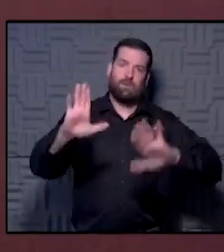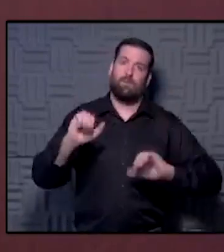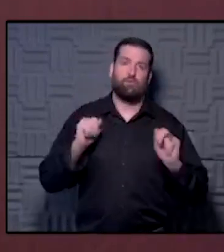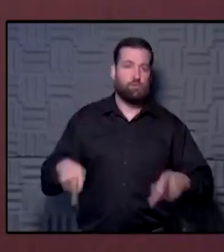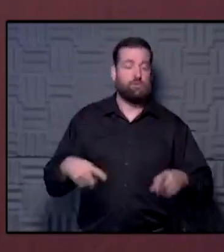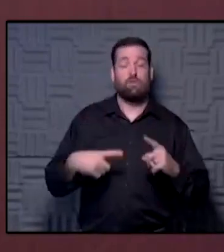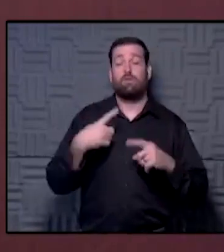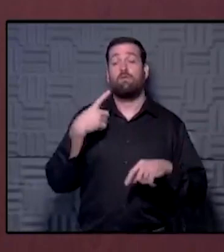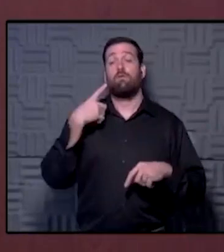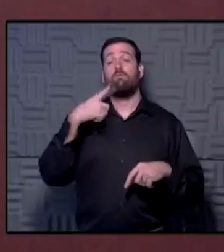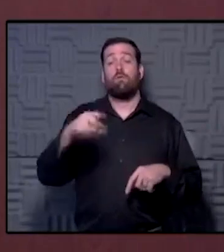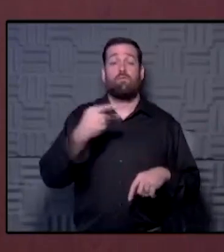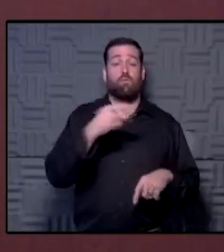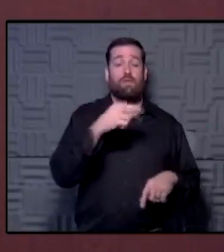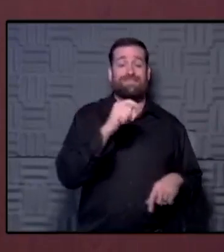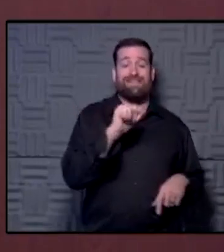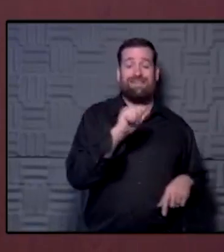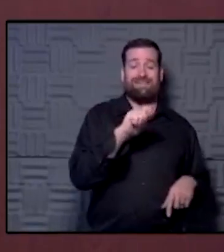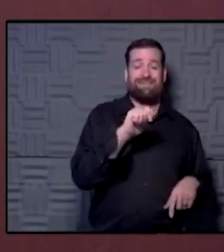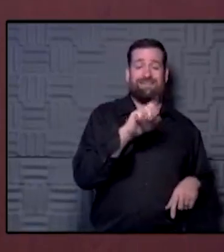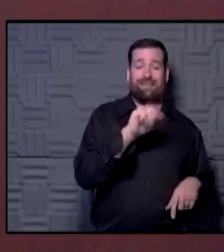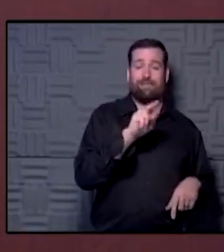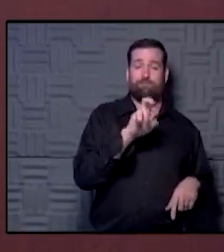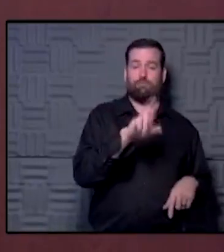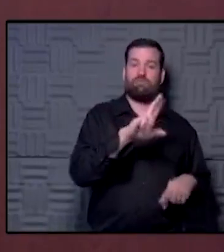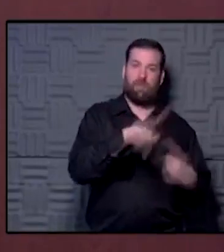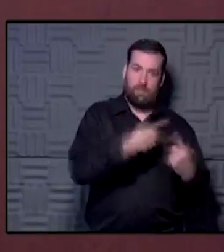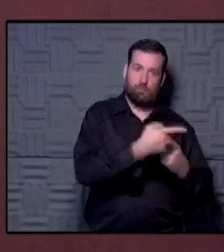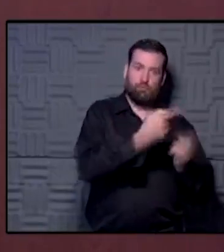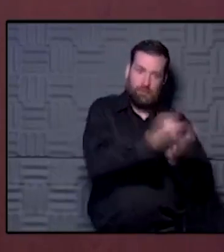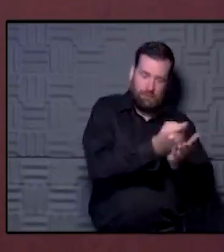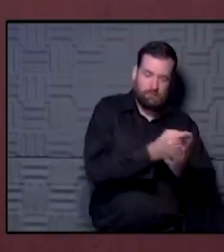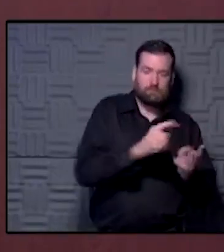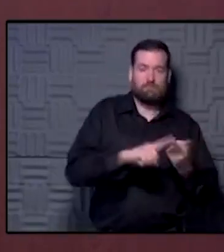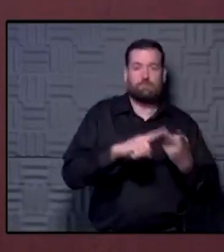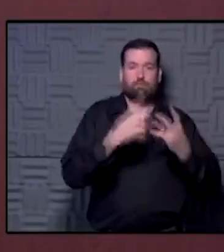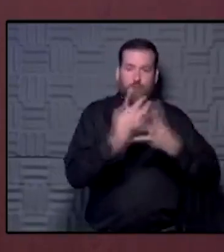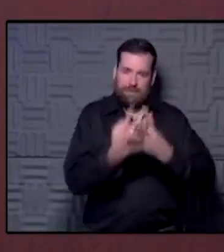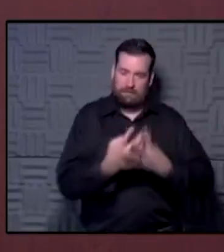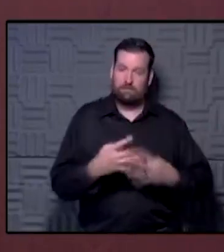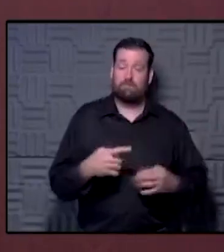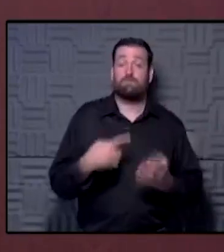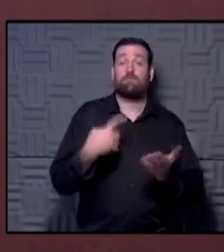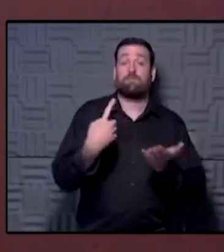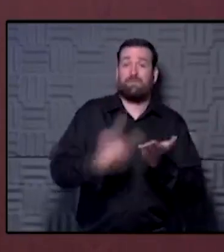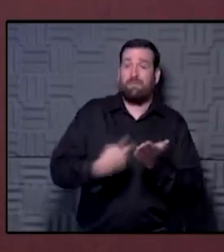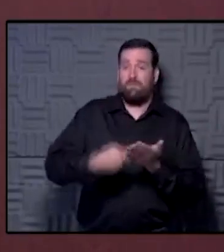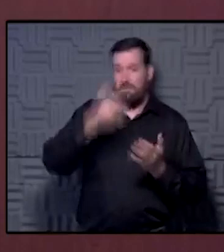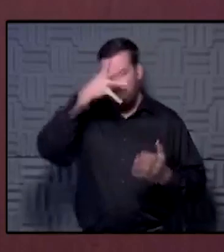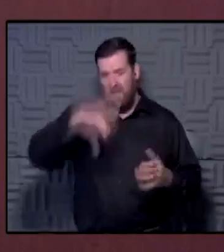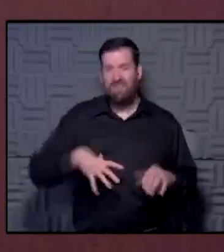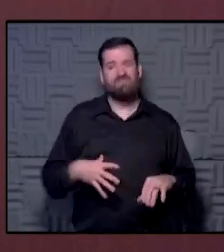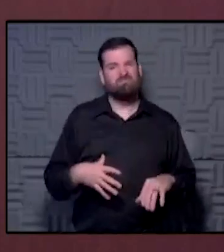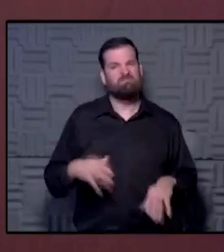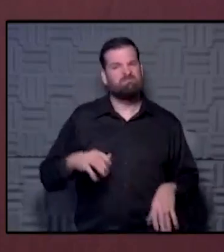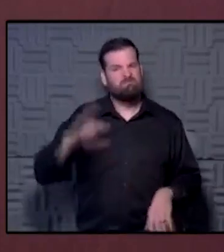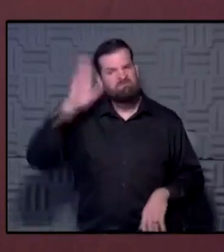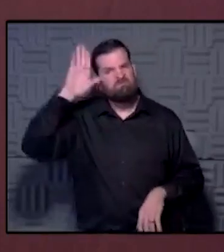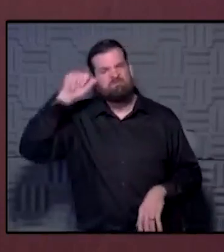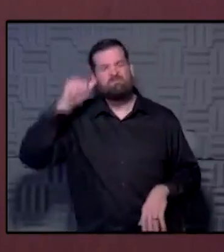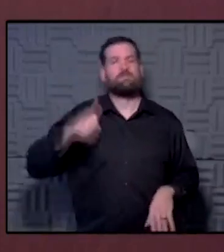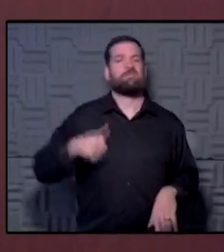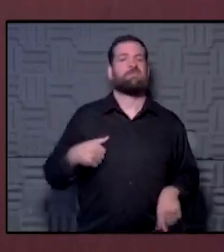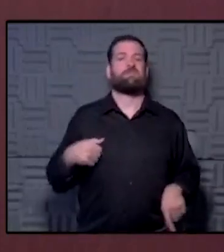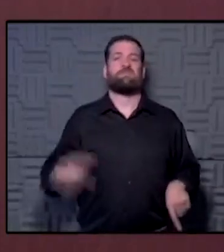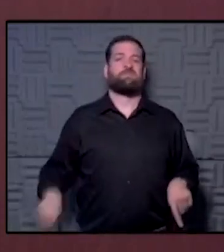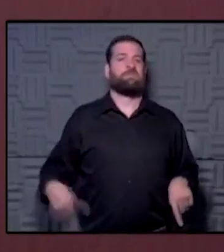think in terms of Prostate Cancer Awareness Month, it's about screening. It's about treatment. And I know that sometimes men could be a little stubborn and reluctant to get